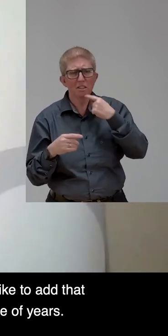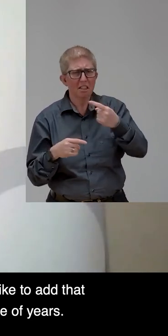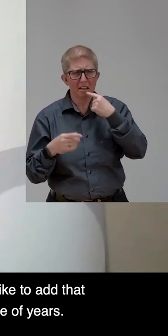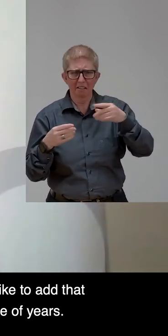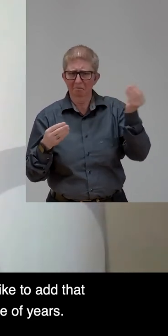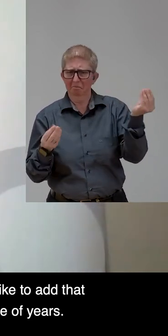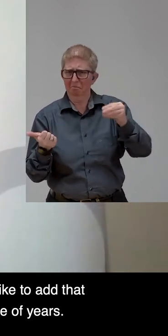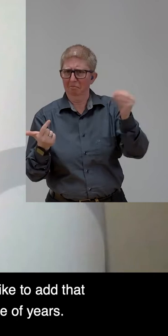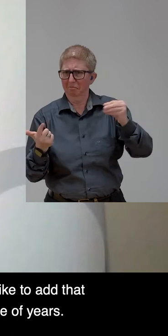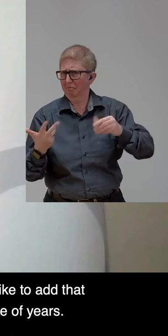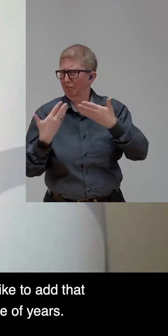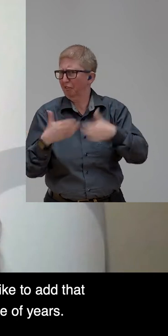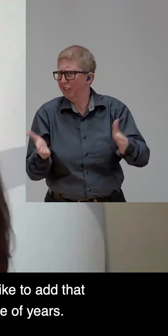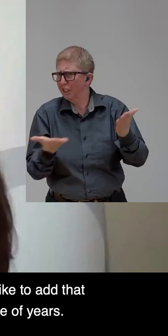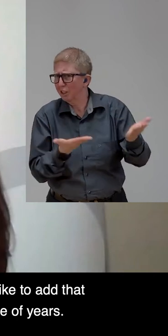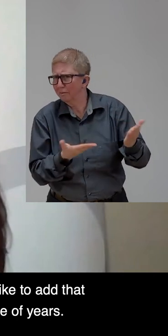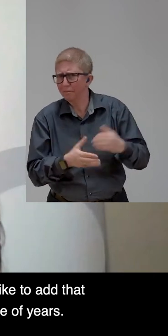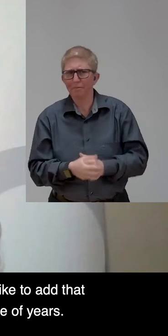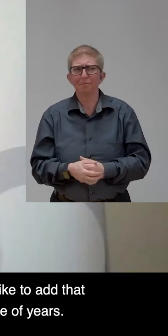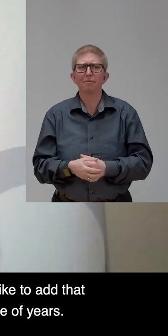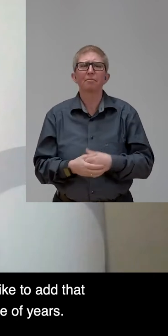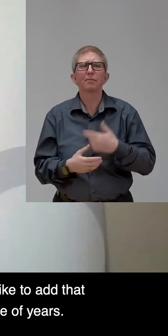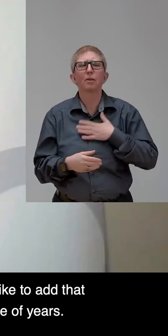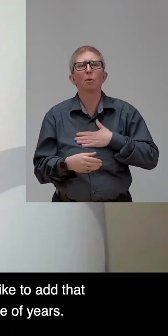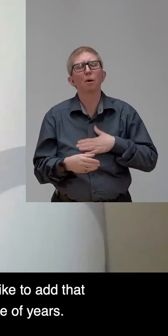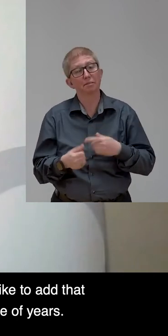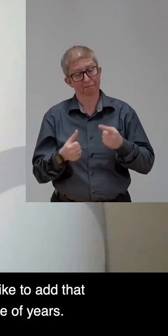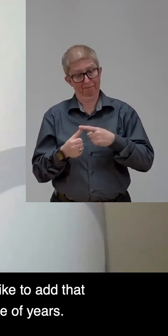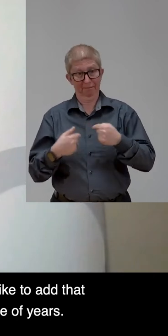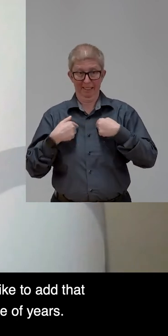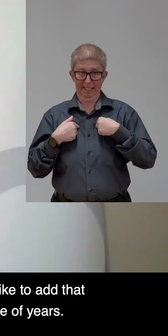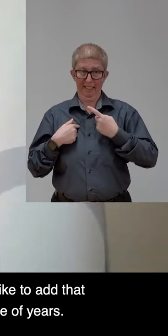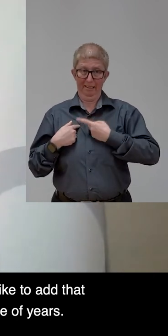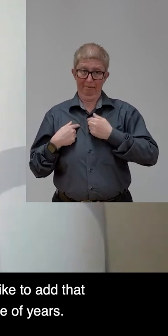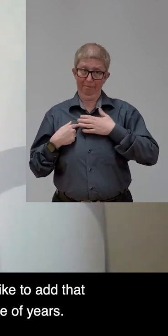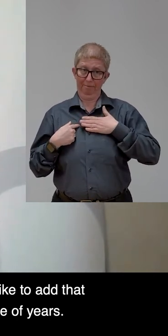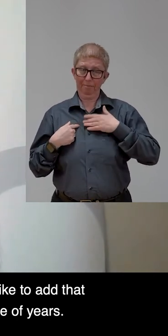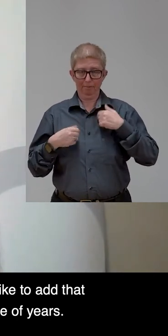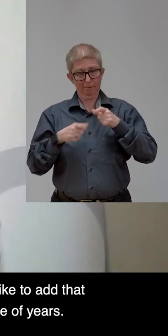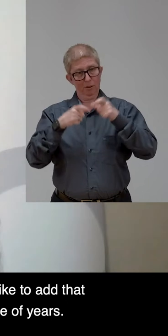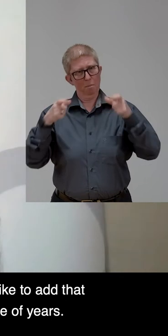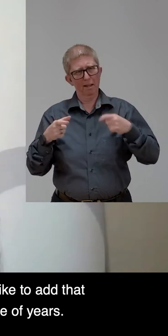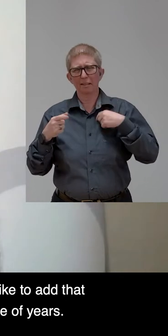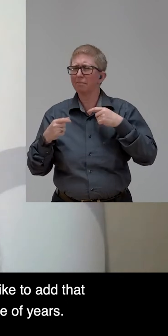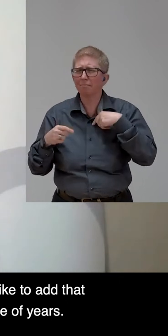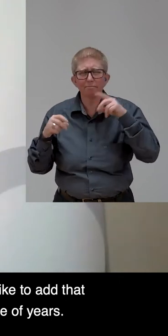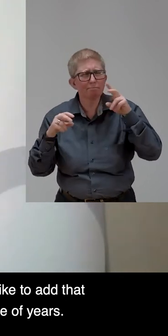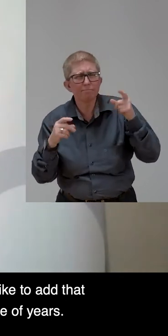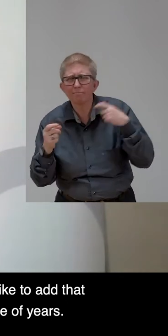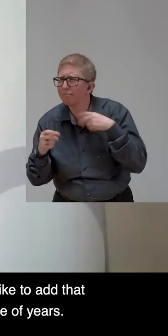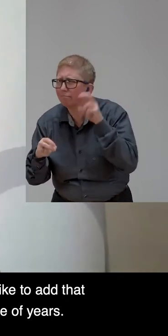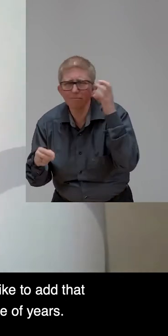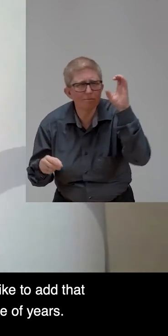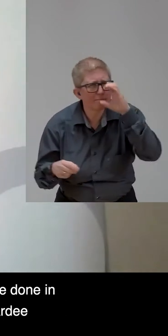Descubrime was searching for a partner for a couple of years.